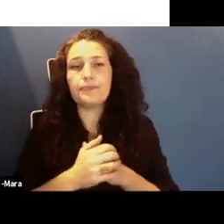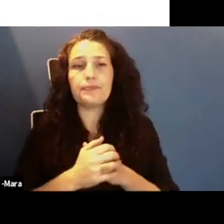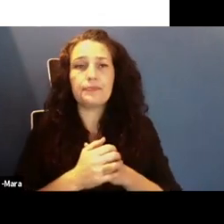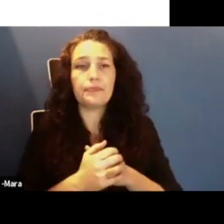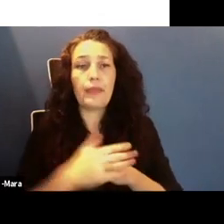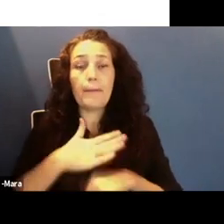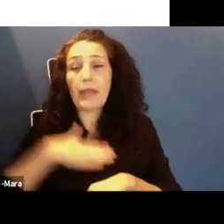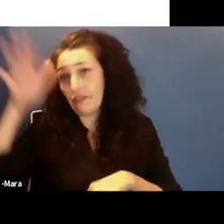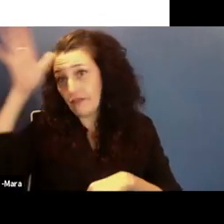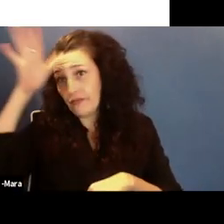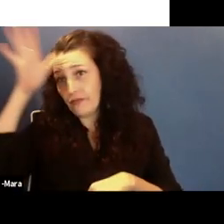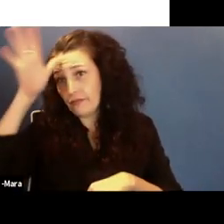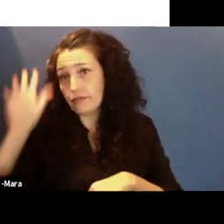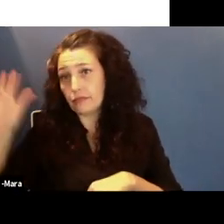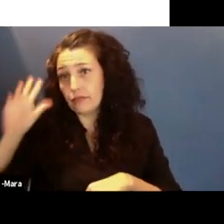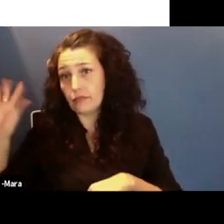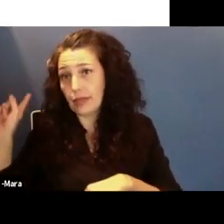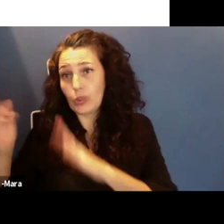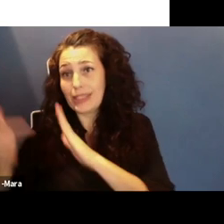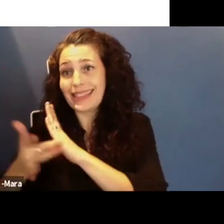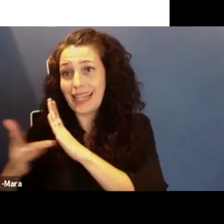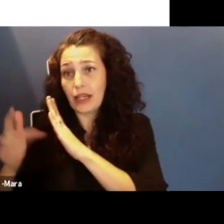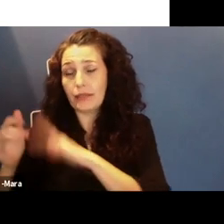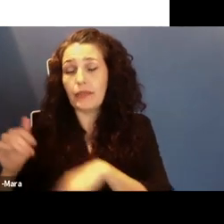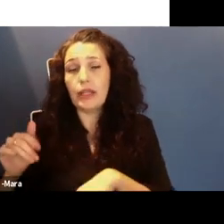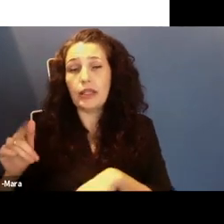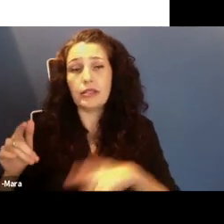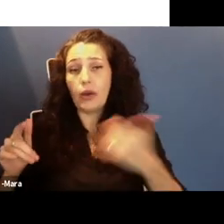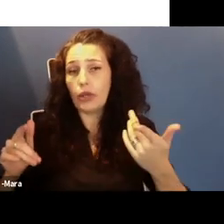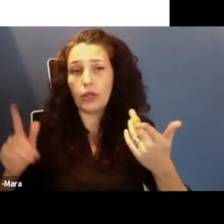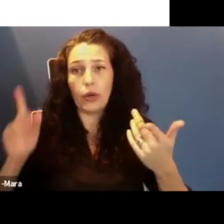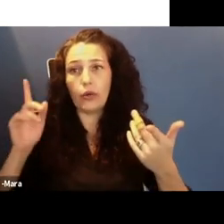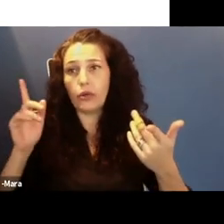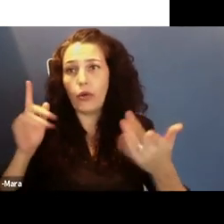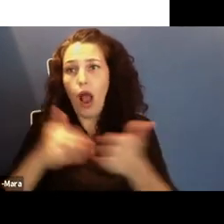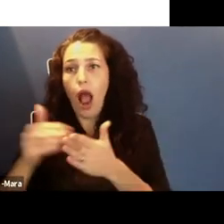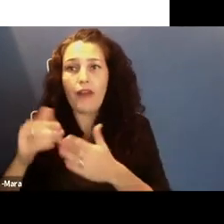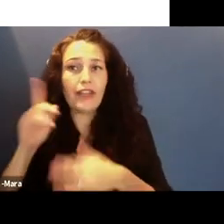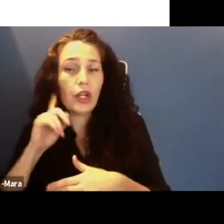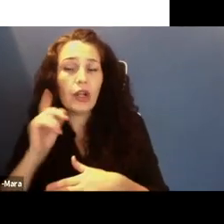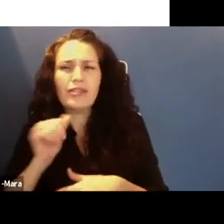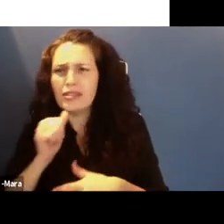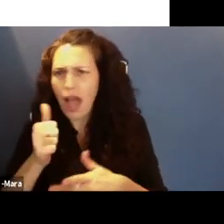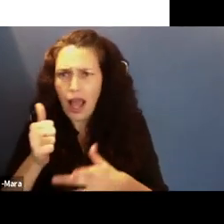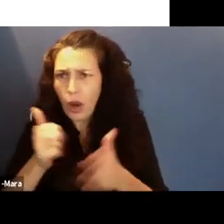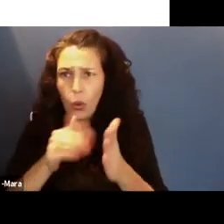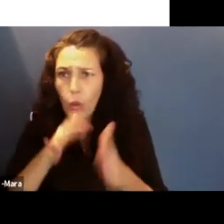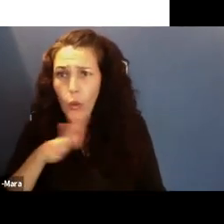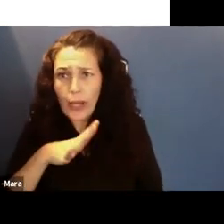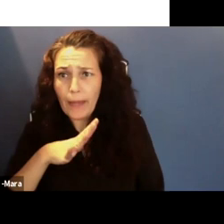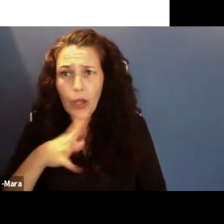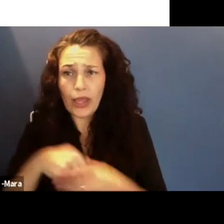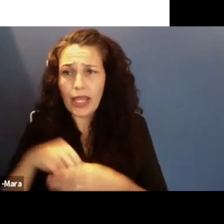was in tech. So all of what you're hearing about, there's not enough women in STEM. I didn't even know that was a thing, because it was in my household.